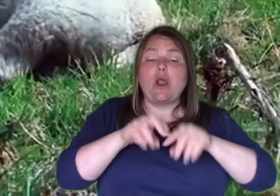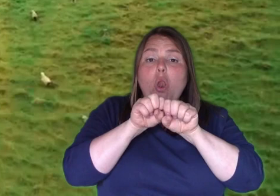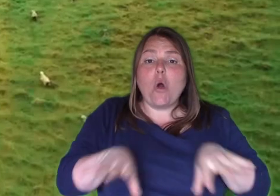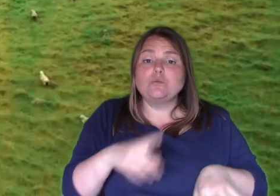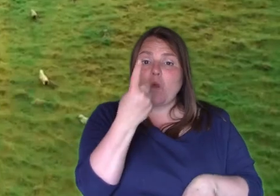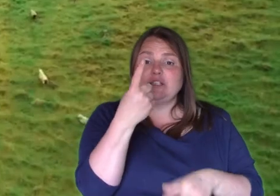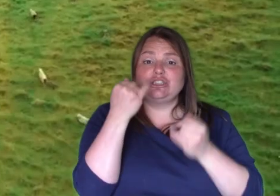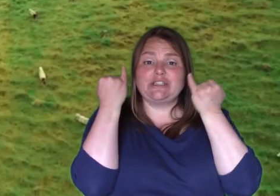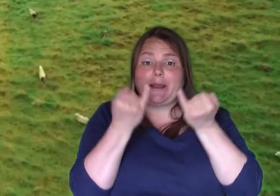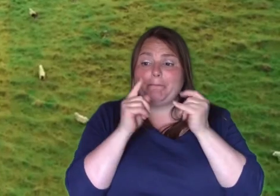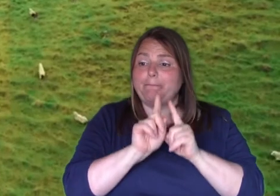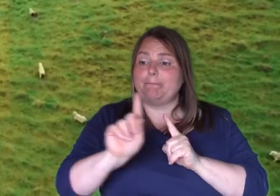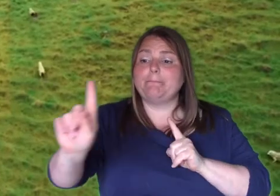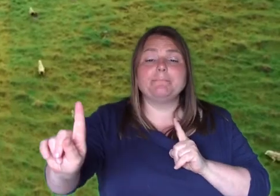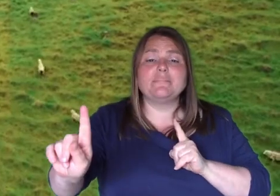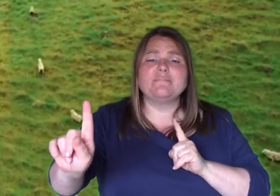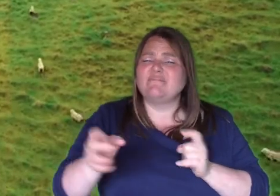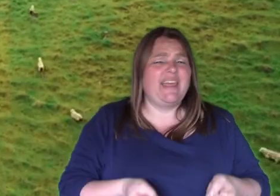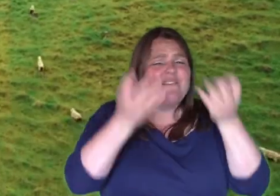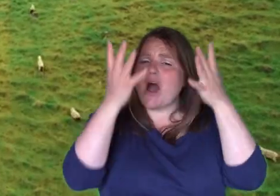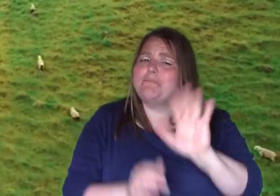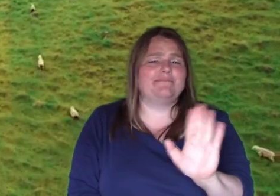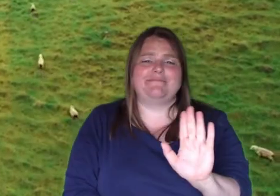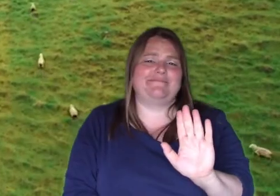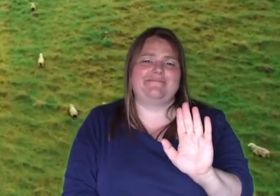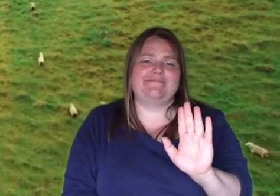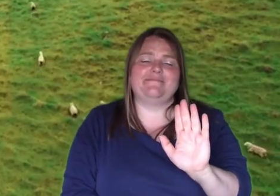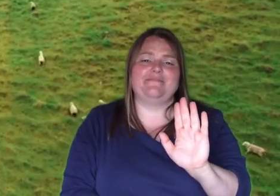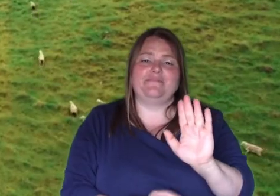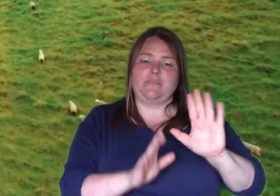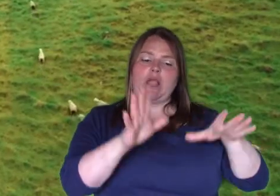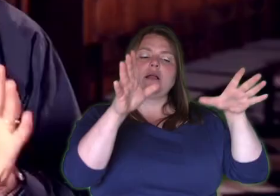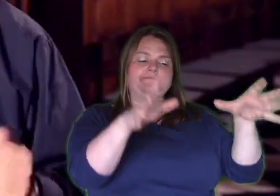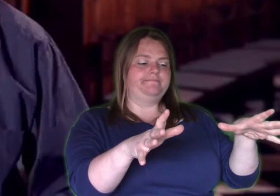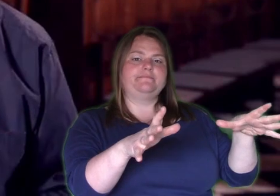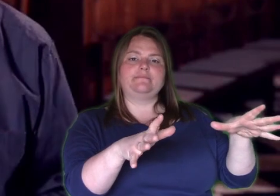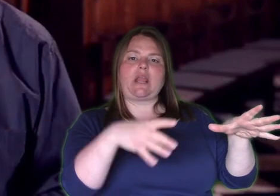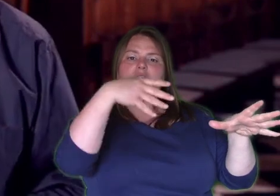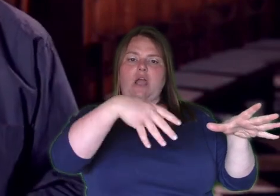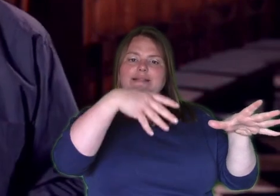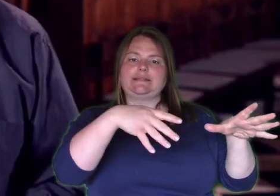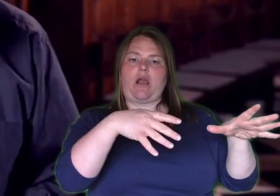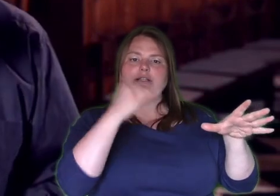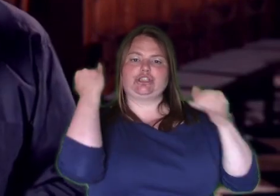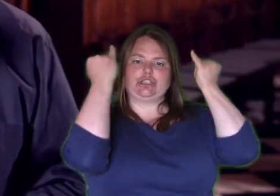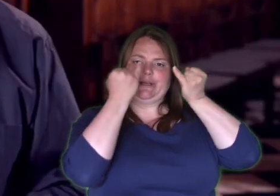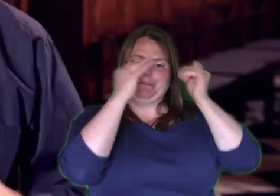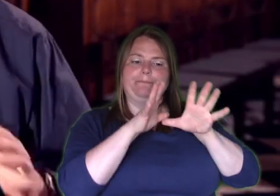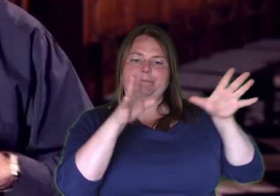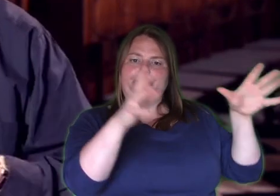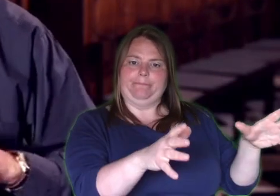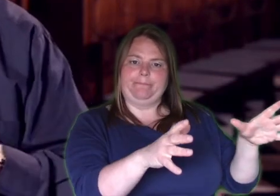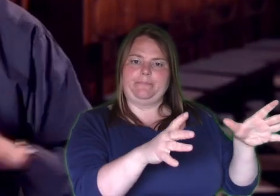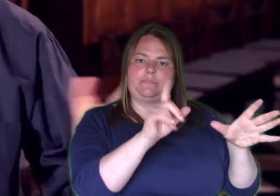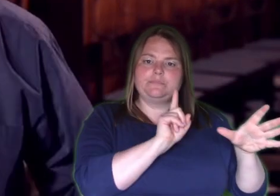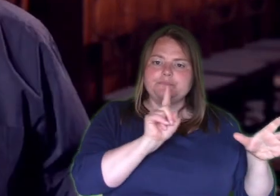And instead of just giving up, he left the other sheep that were all together. And he went off